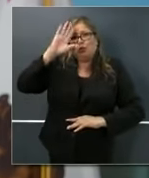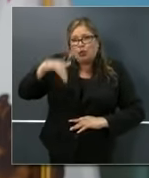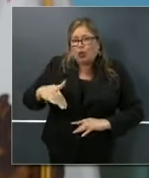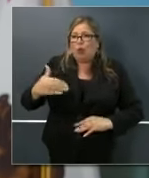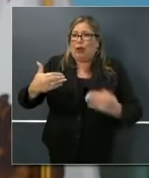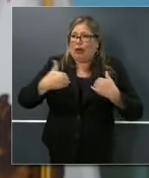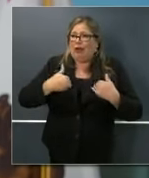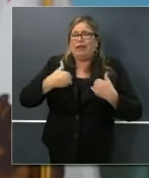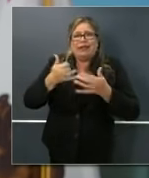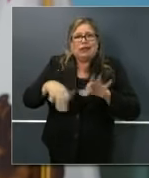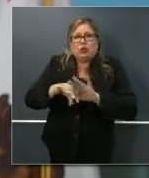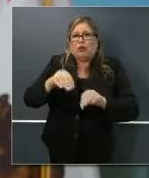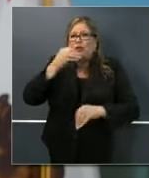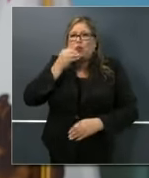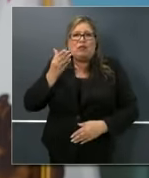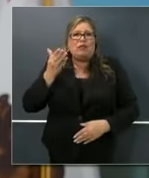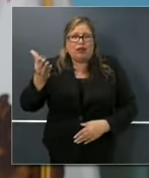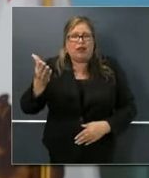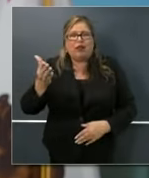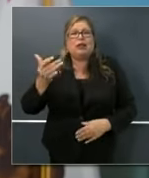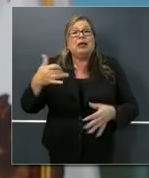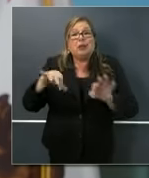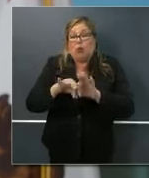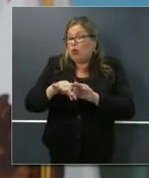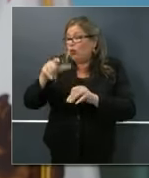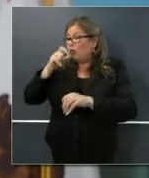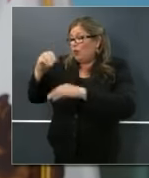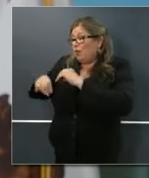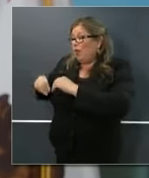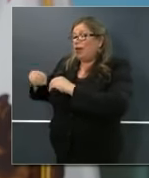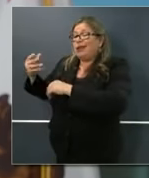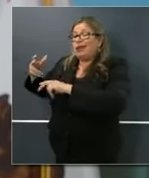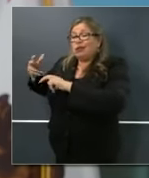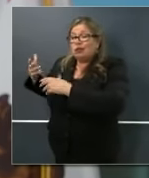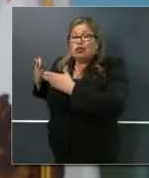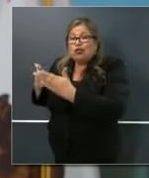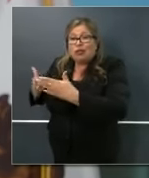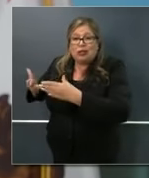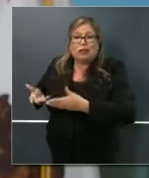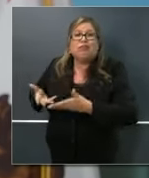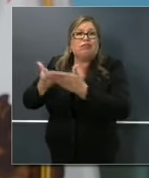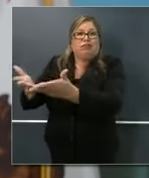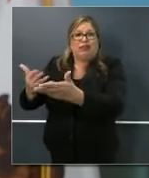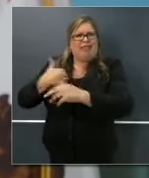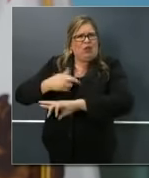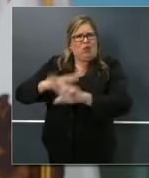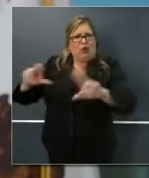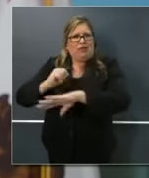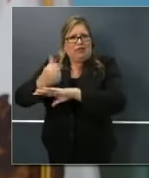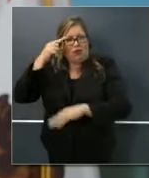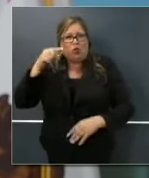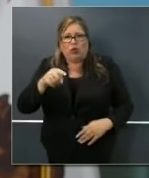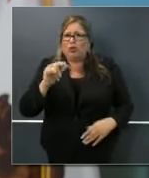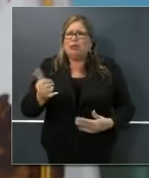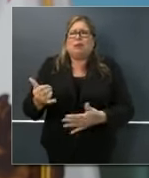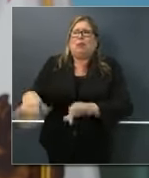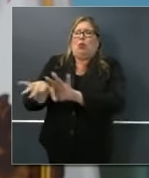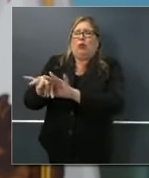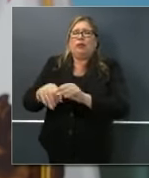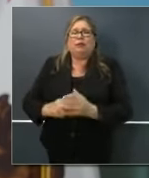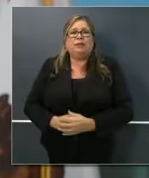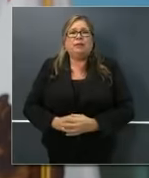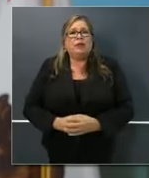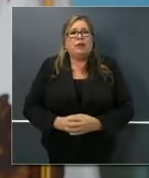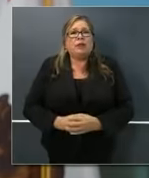made available in real time. When this pandemic began to take shape, all of us were struggling to respond to